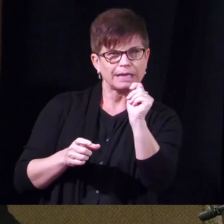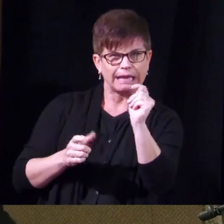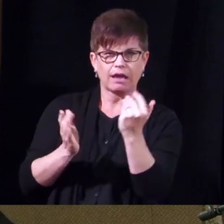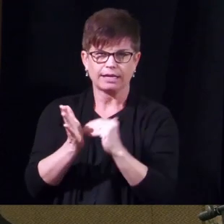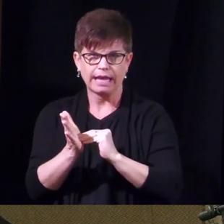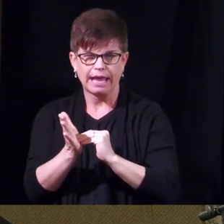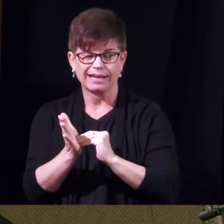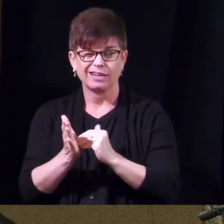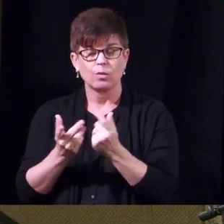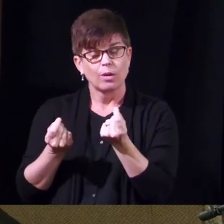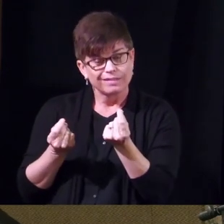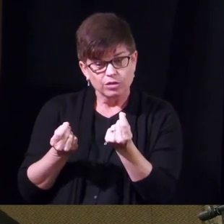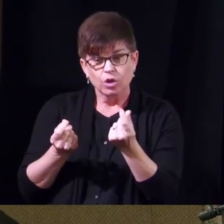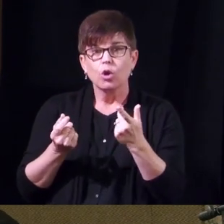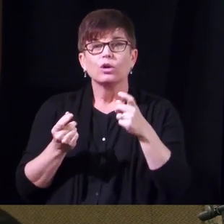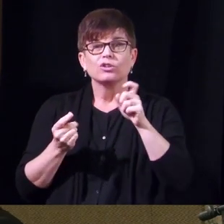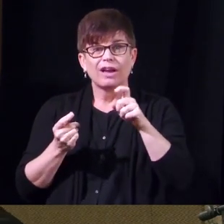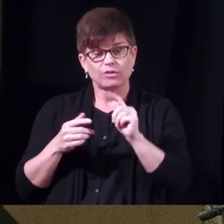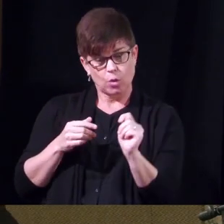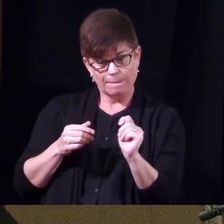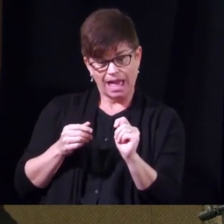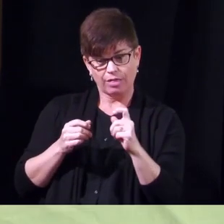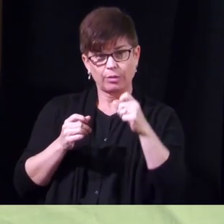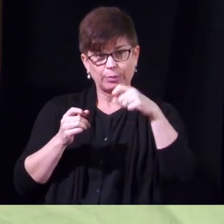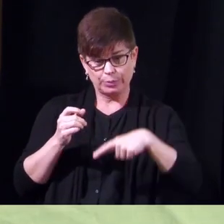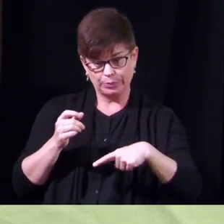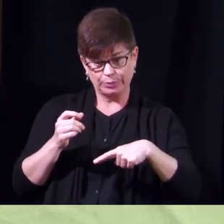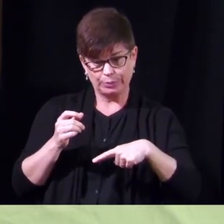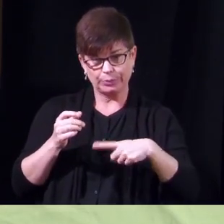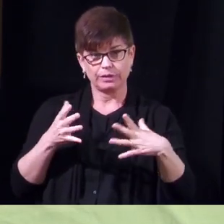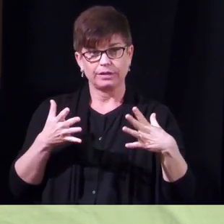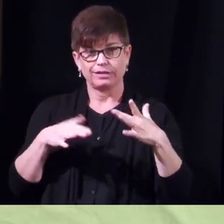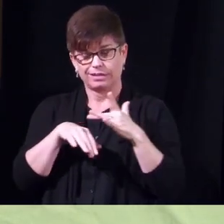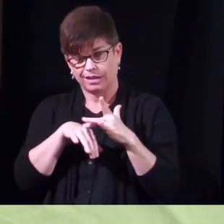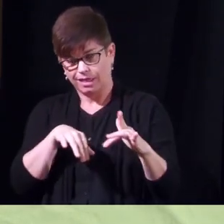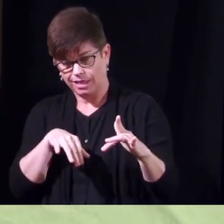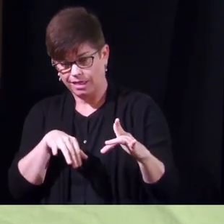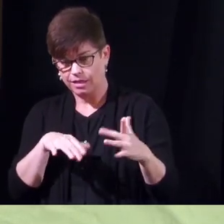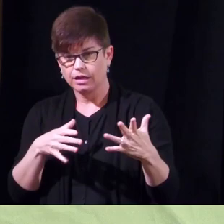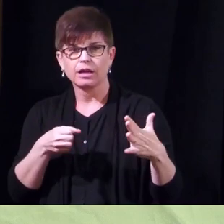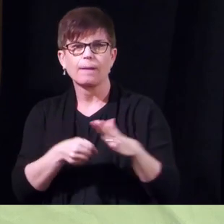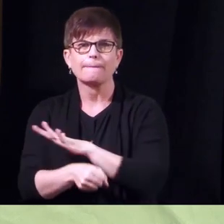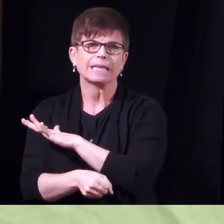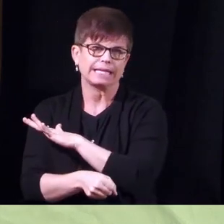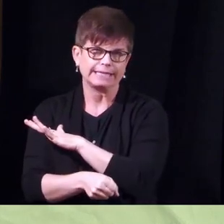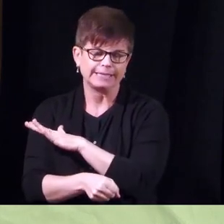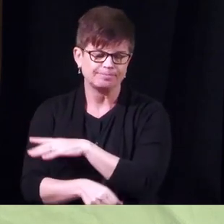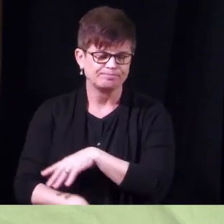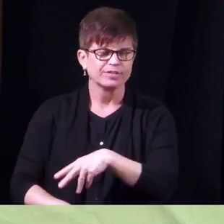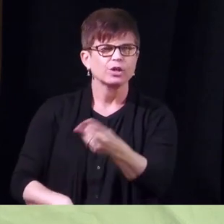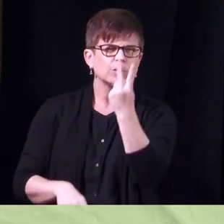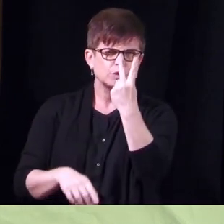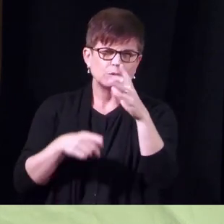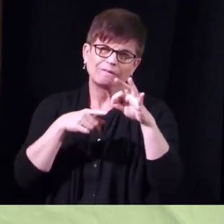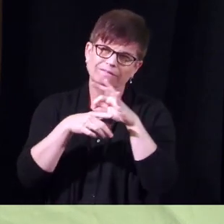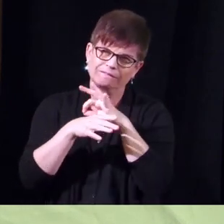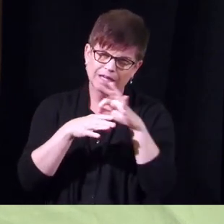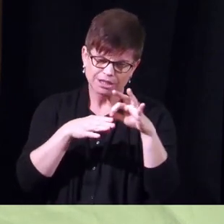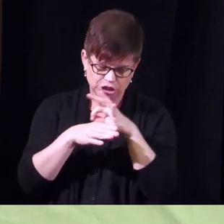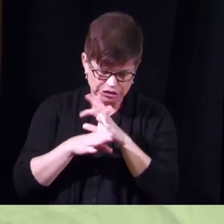them to empty completely the bladder basically has two functions store urine and empty urine and i'll get into that a little bit more